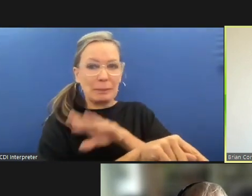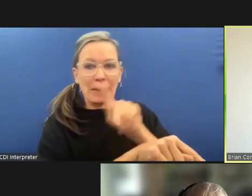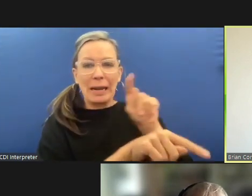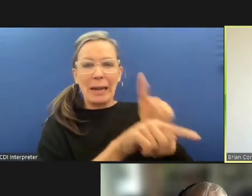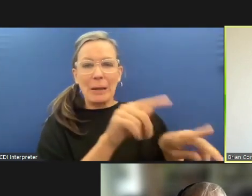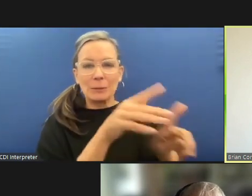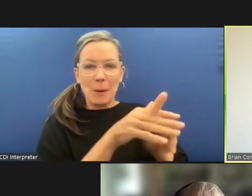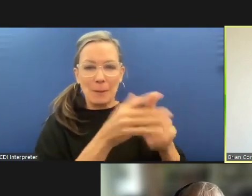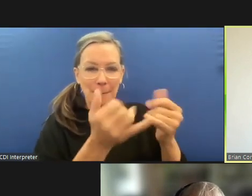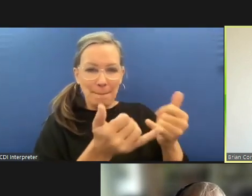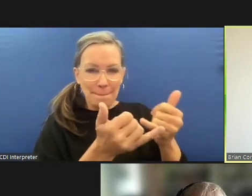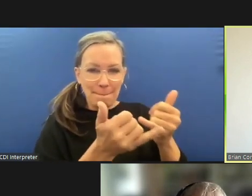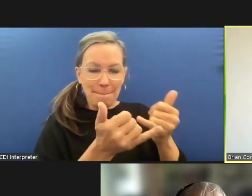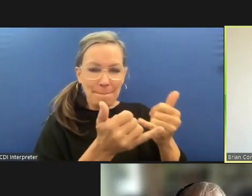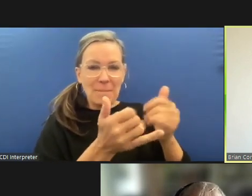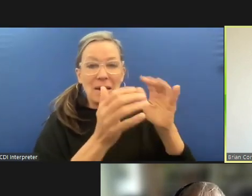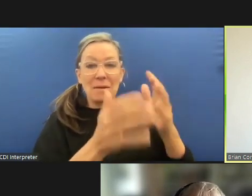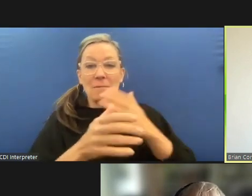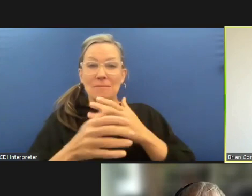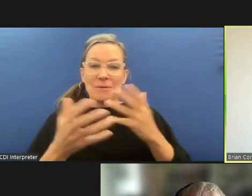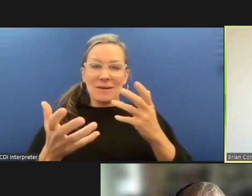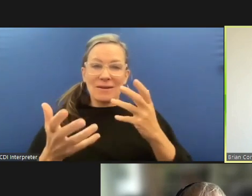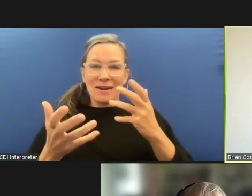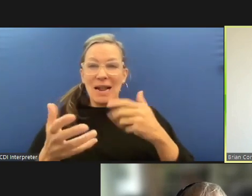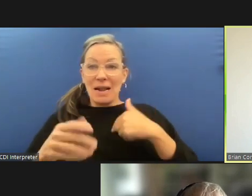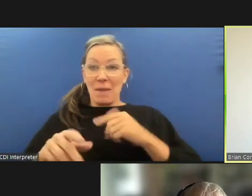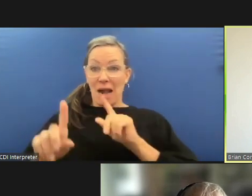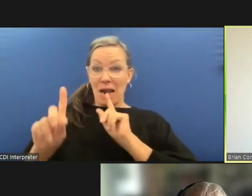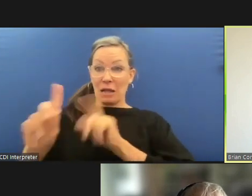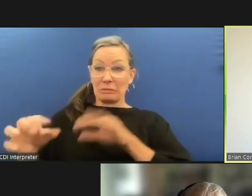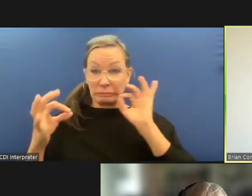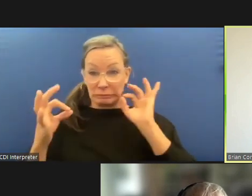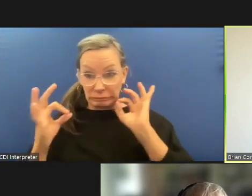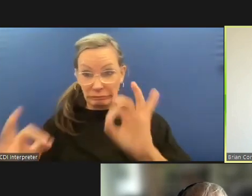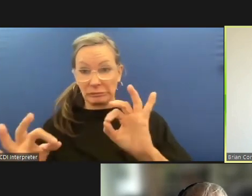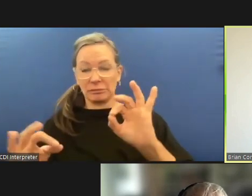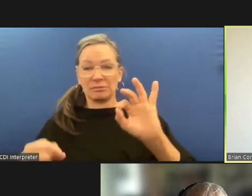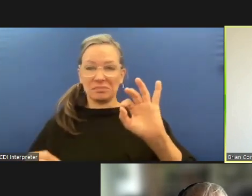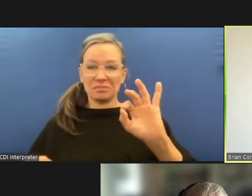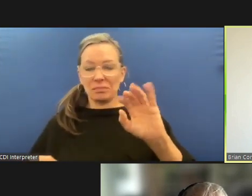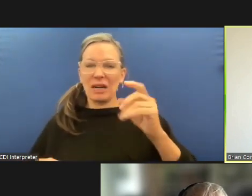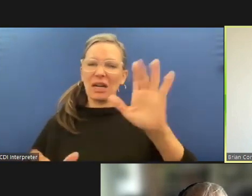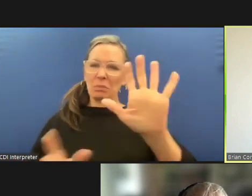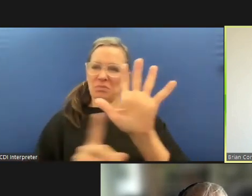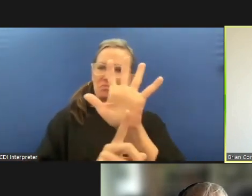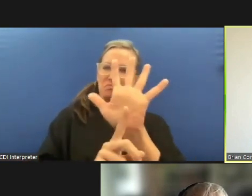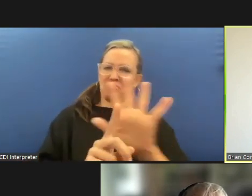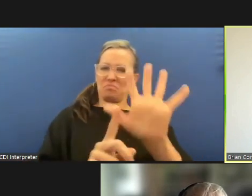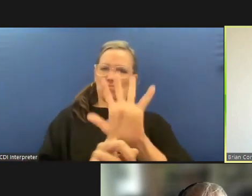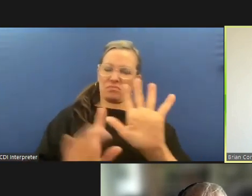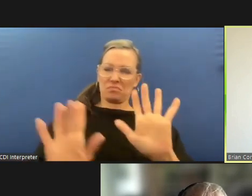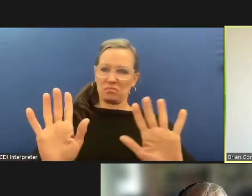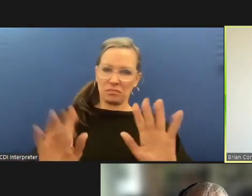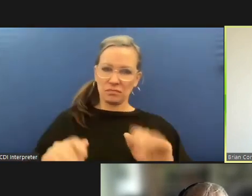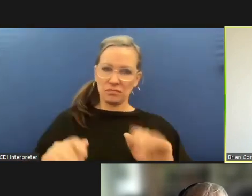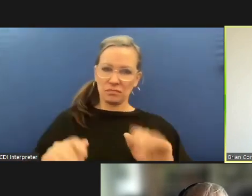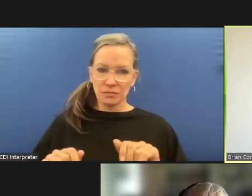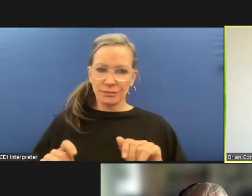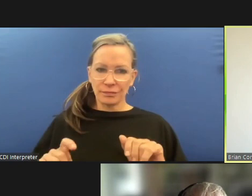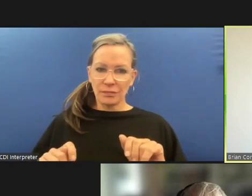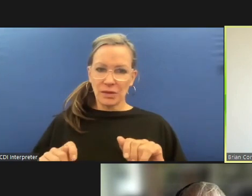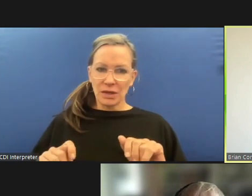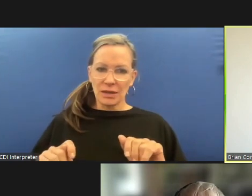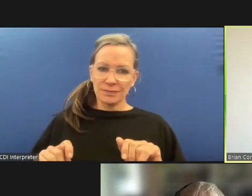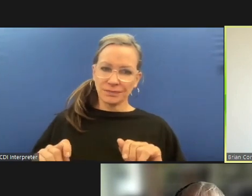is that um you know that and many forms of oversight do i would think that this form